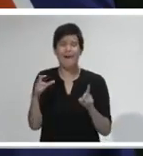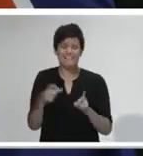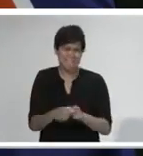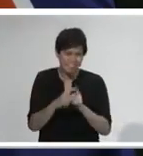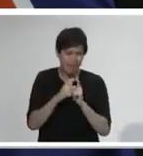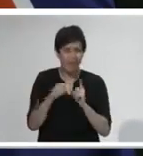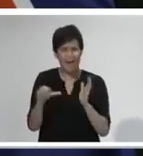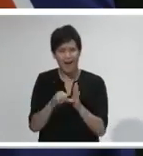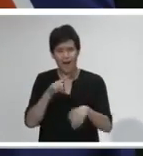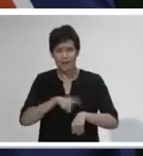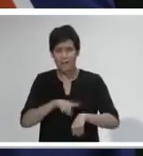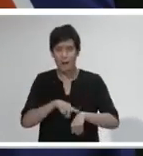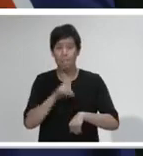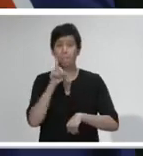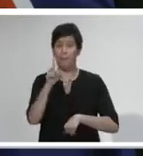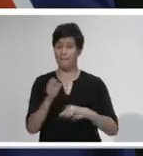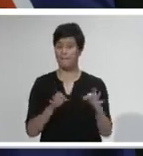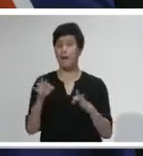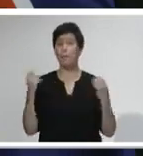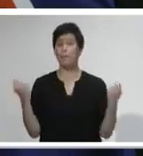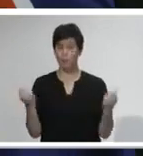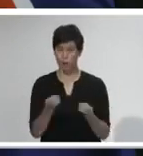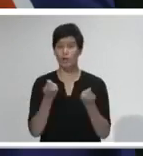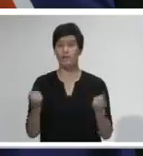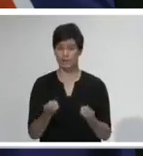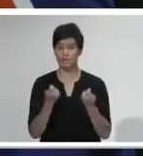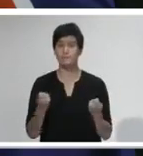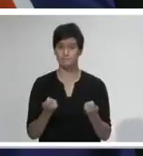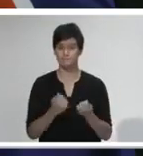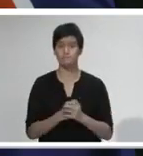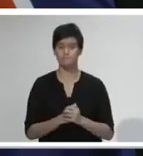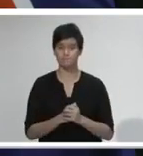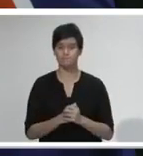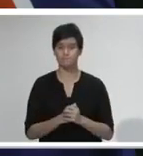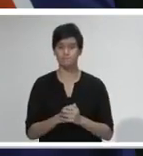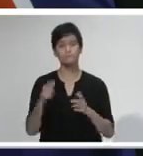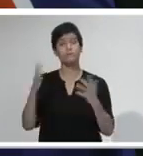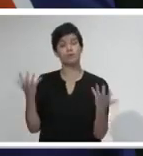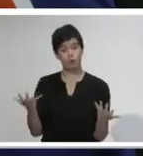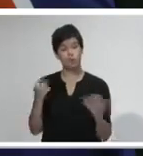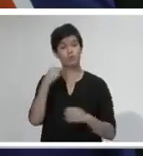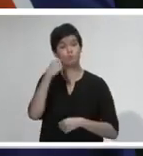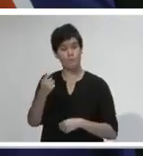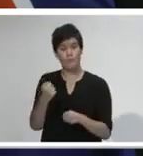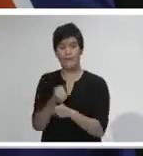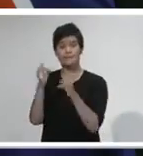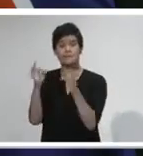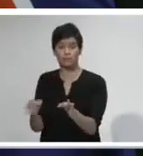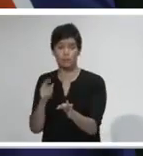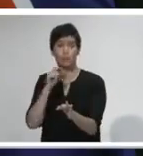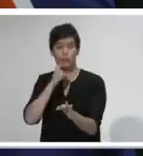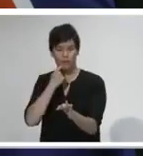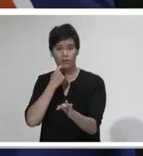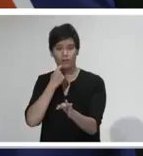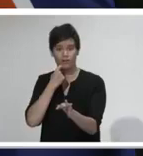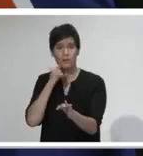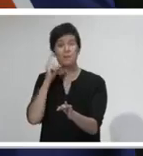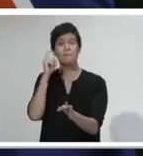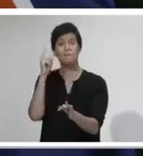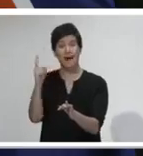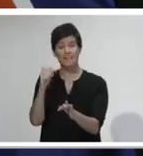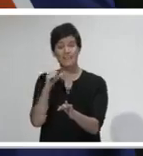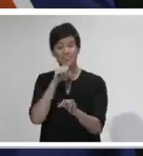Cabinet's deliberations tomorrow, it is important to remember that this is going to be a long-term